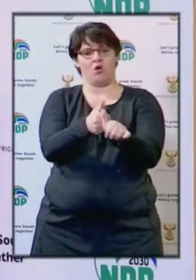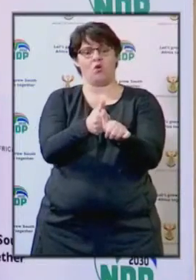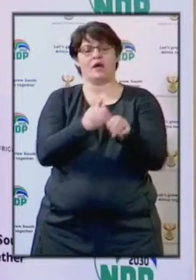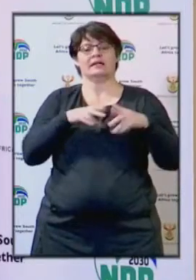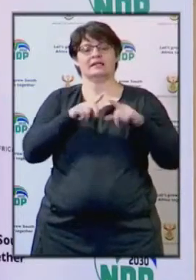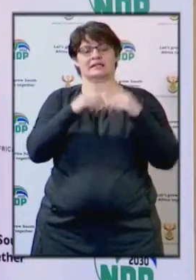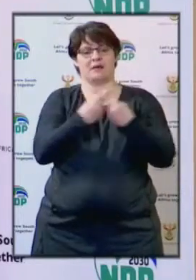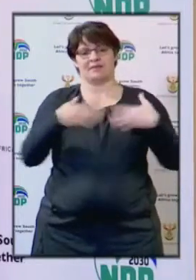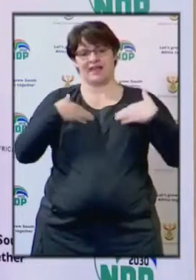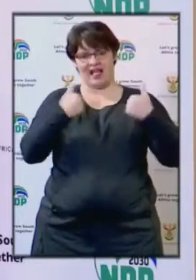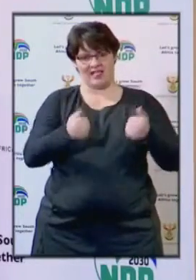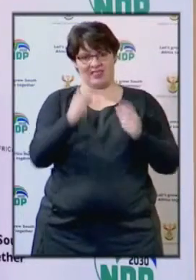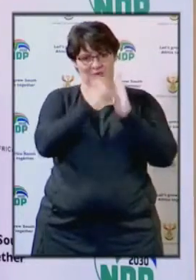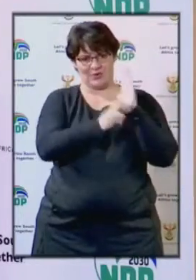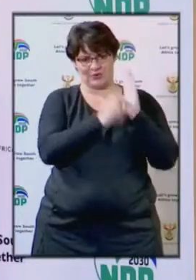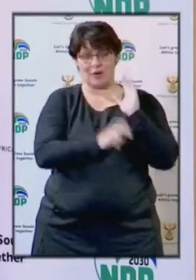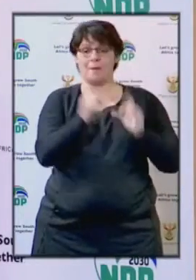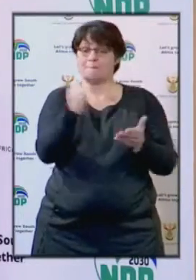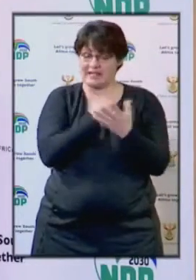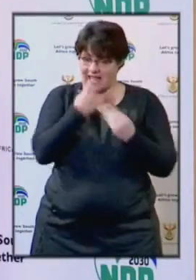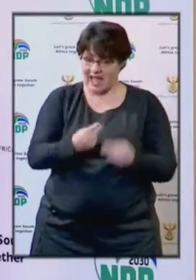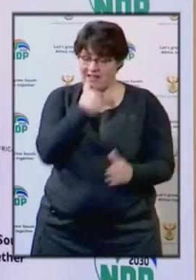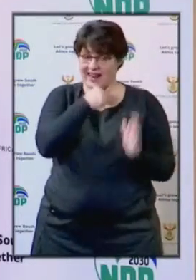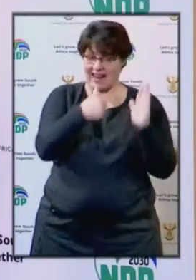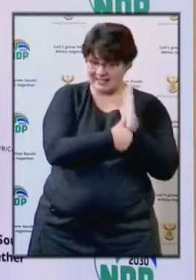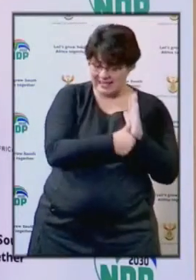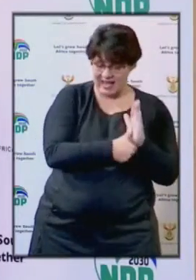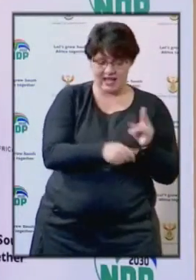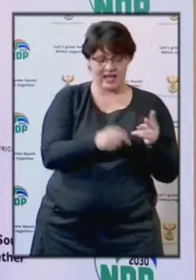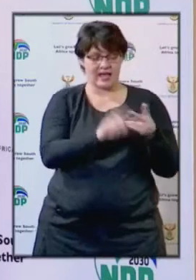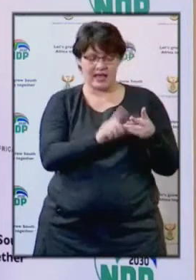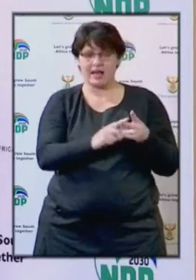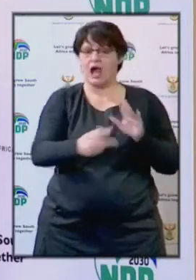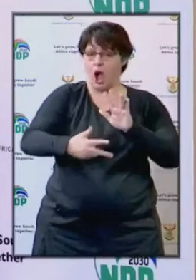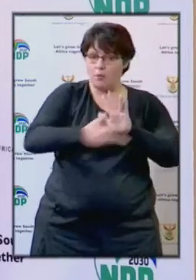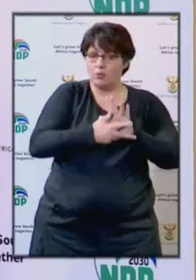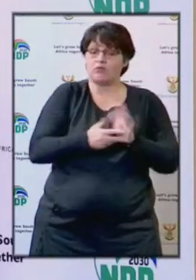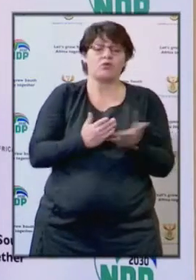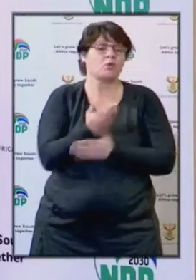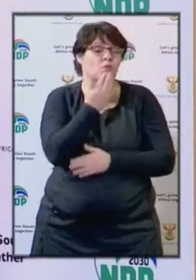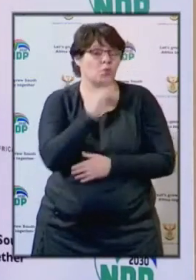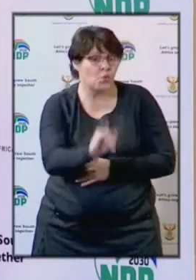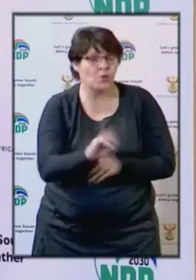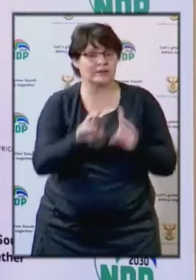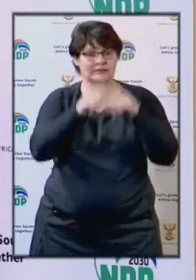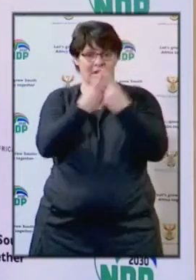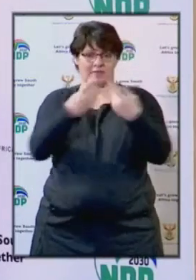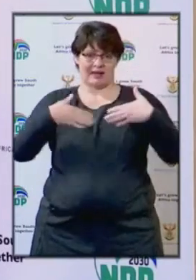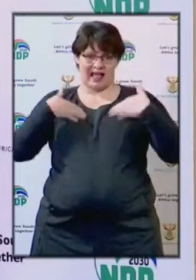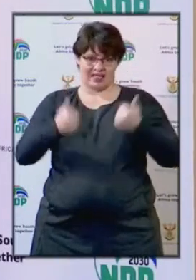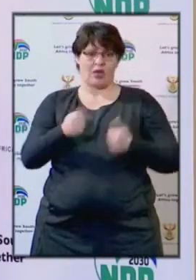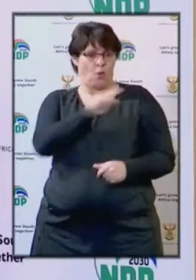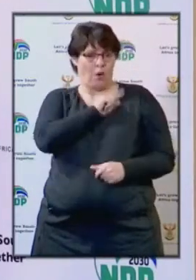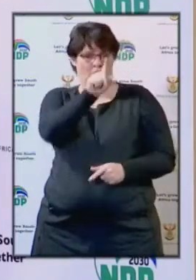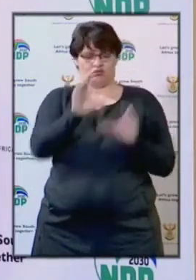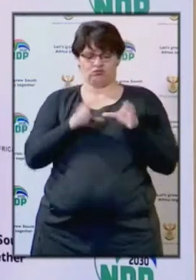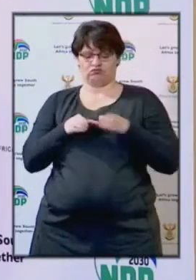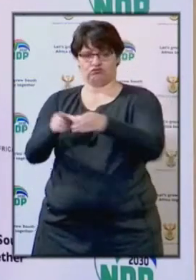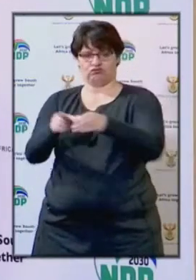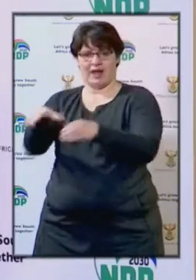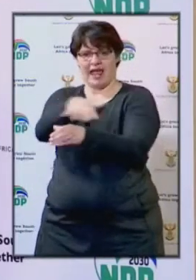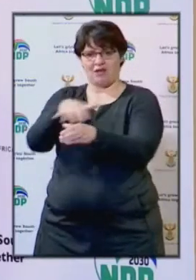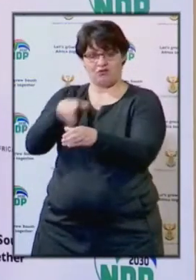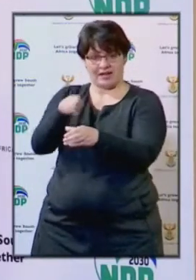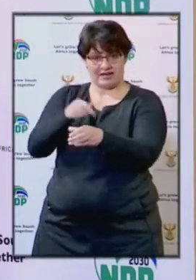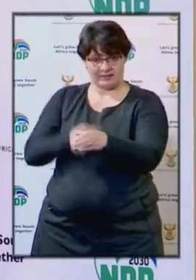of Health. You will have to have a letter and together approved by Health Department for being a quarantine site. As